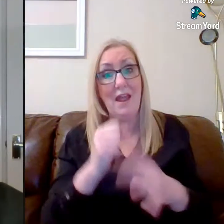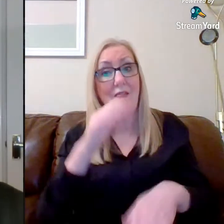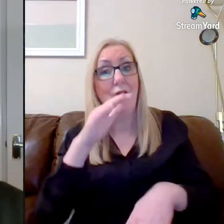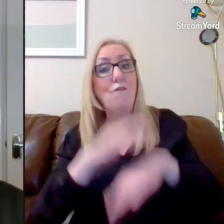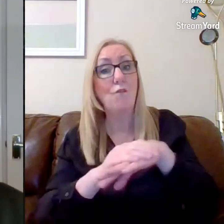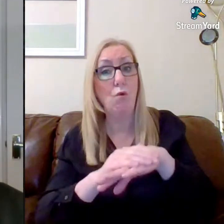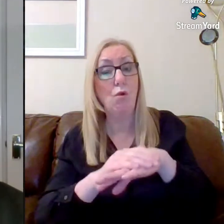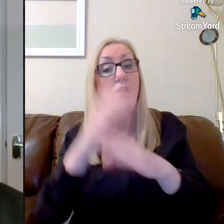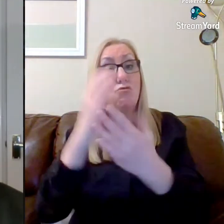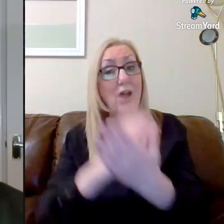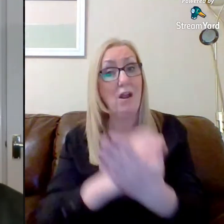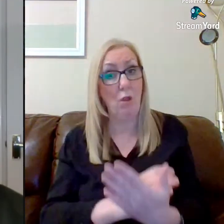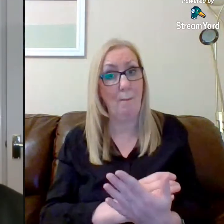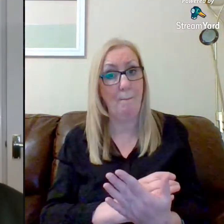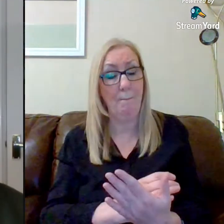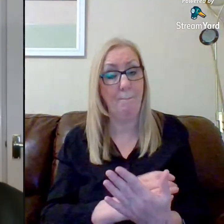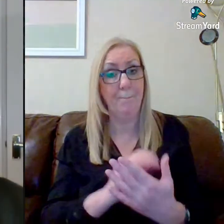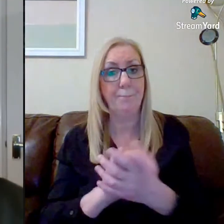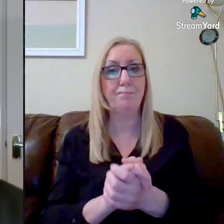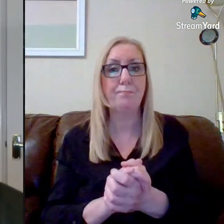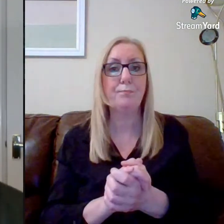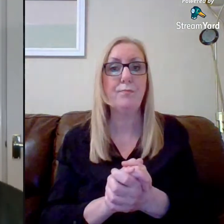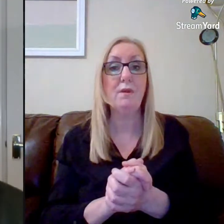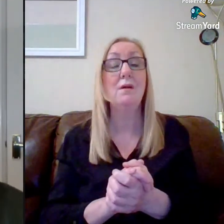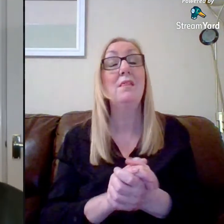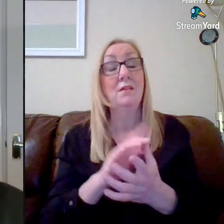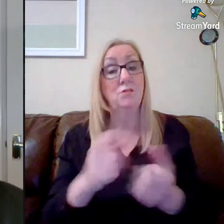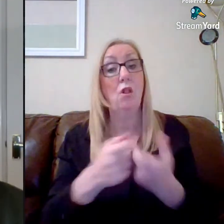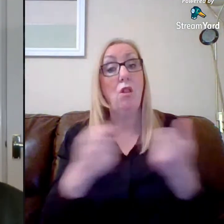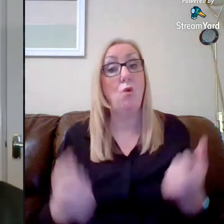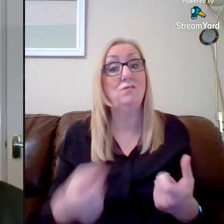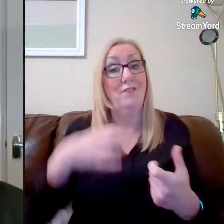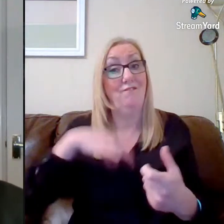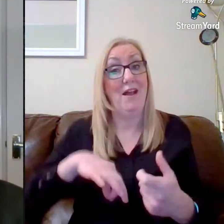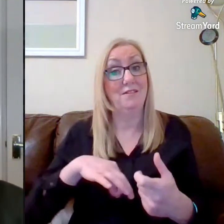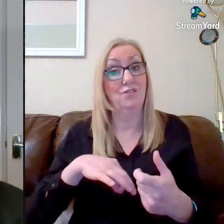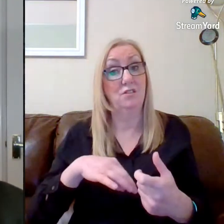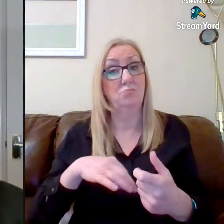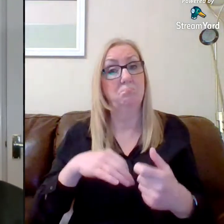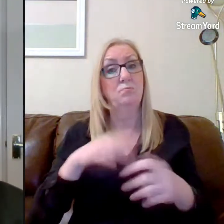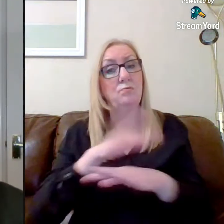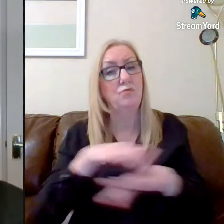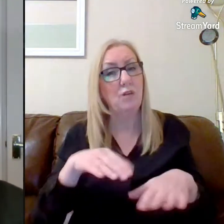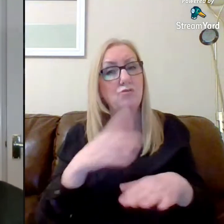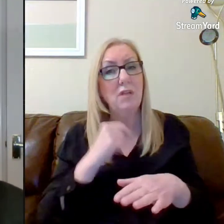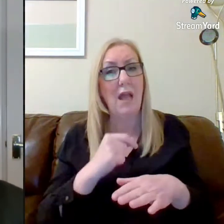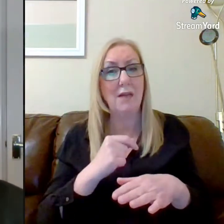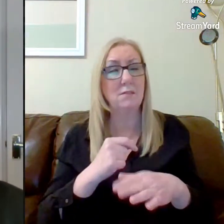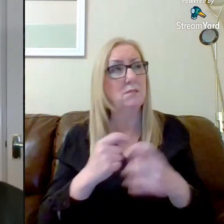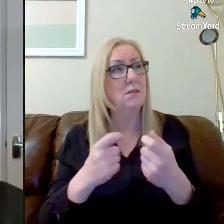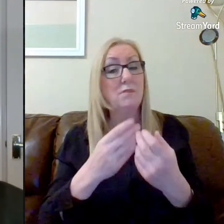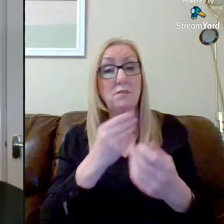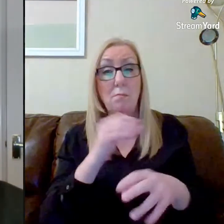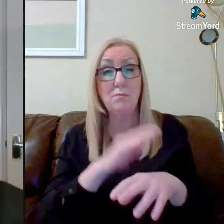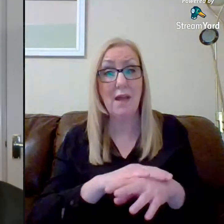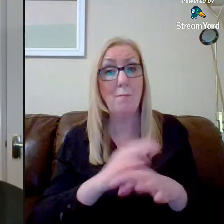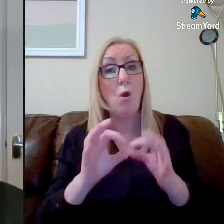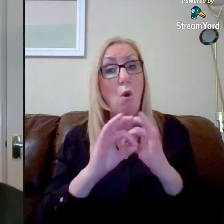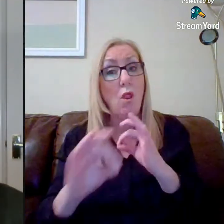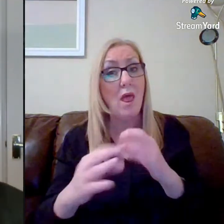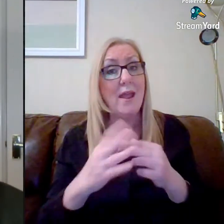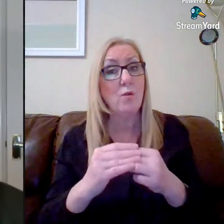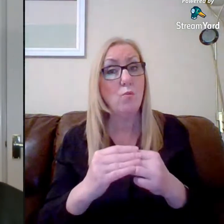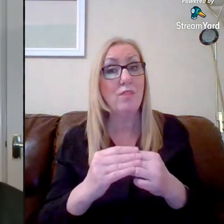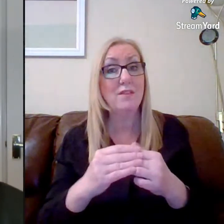curriculum. Now, this has got lots of advantages and then it means that children can spend quite a bit of time online with their teacher at the same